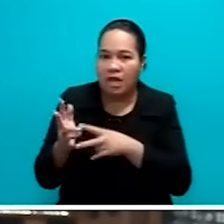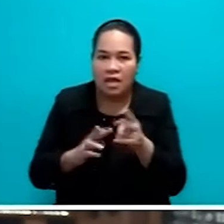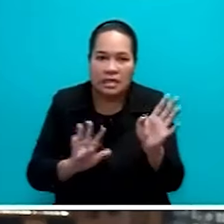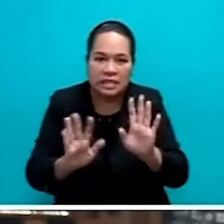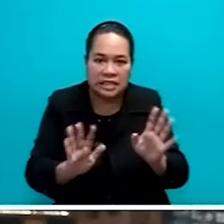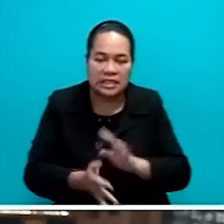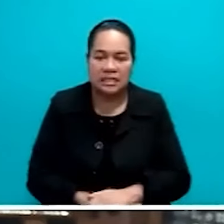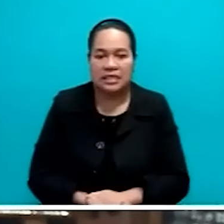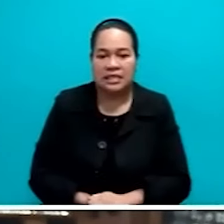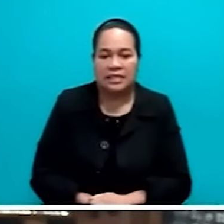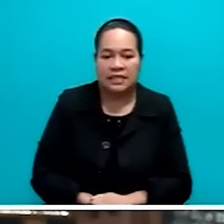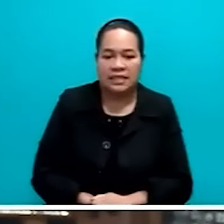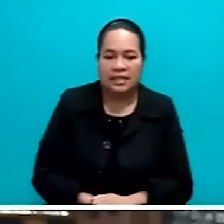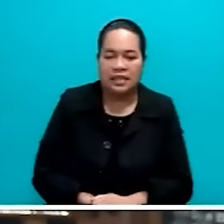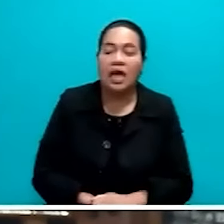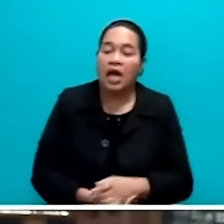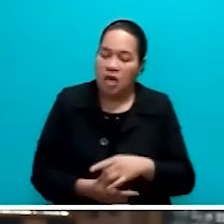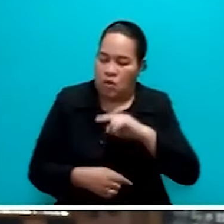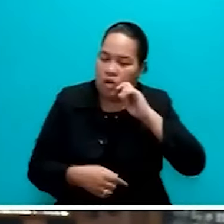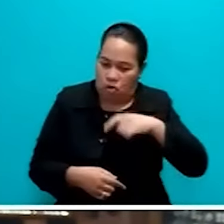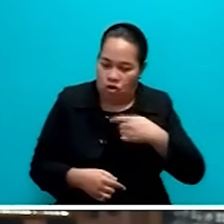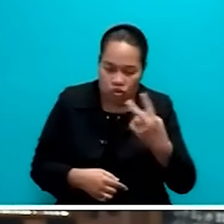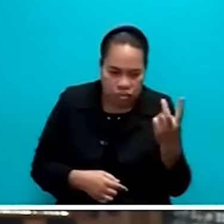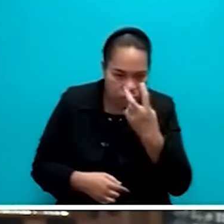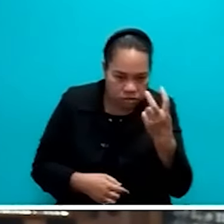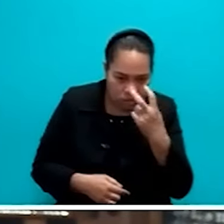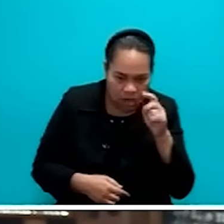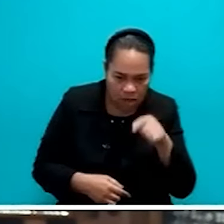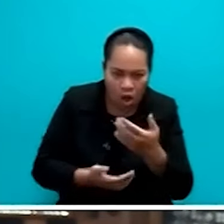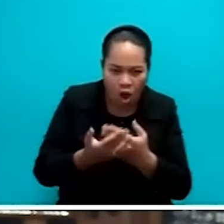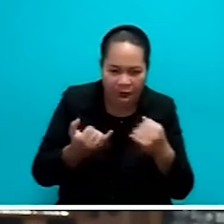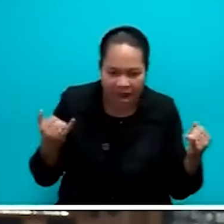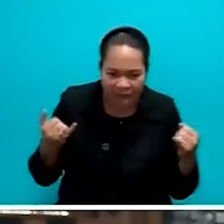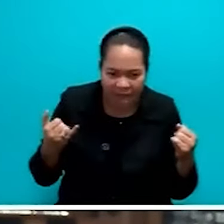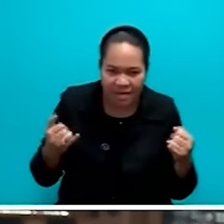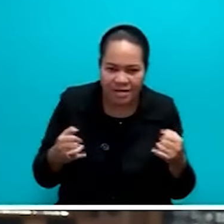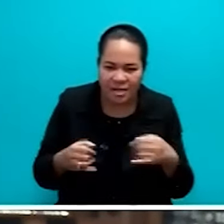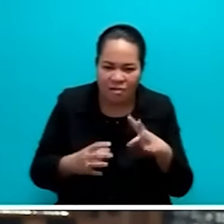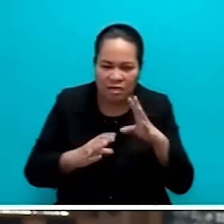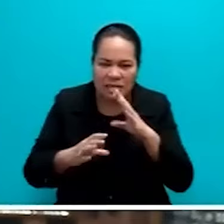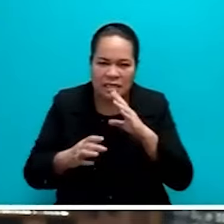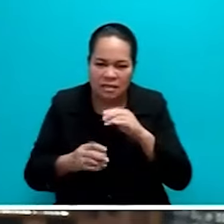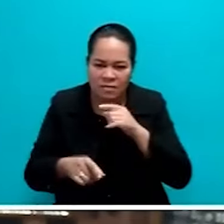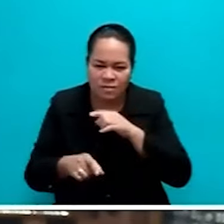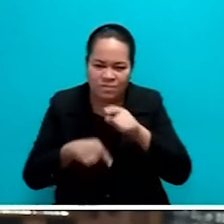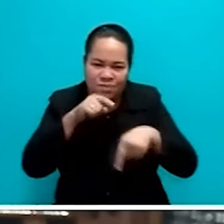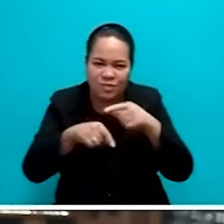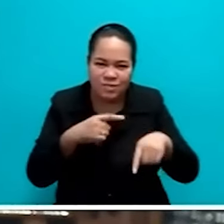Authorities must continue to monitor online communications that may incite communal or religious antagonism